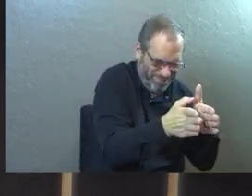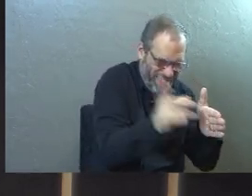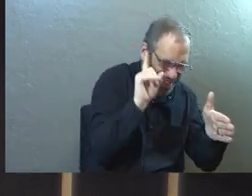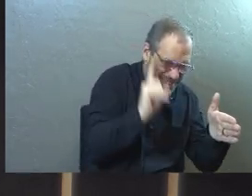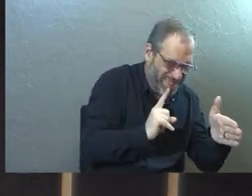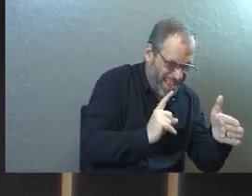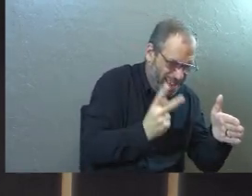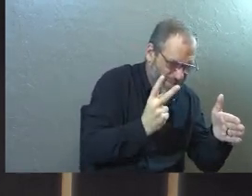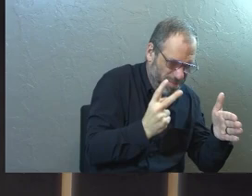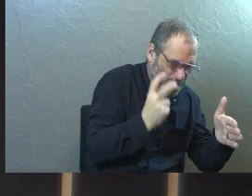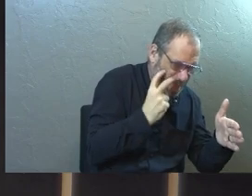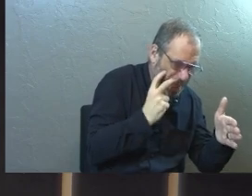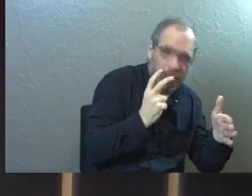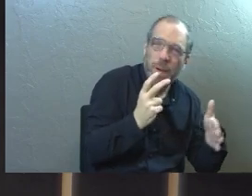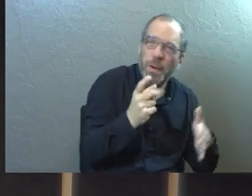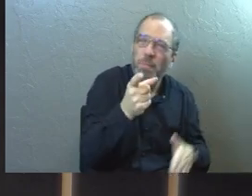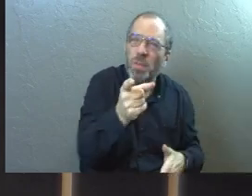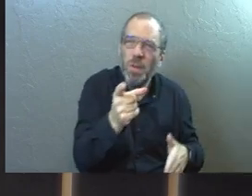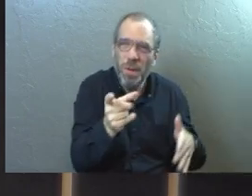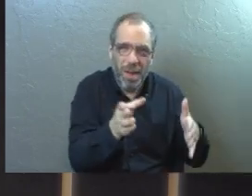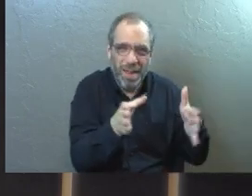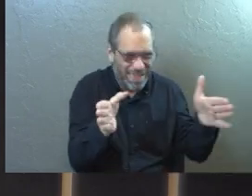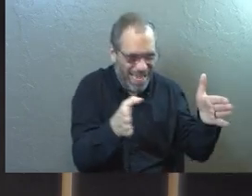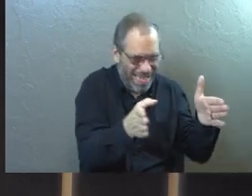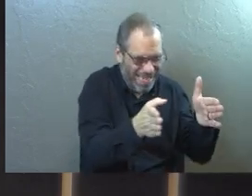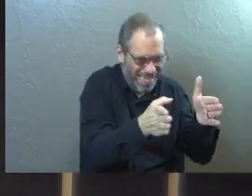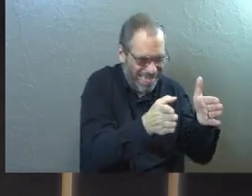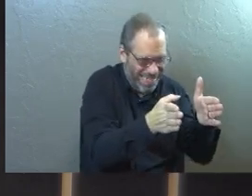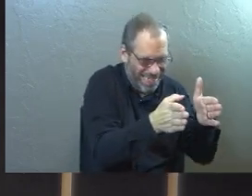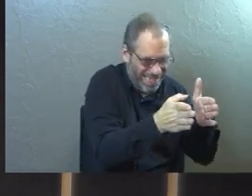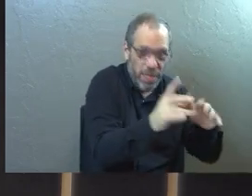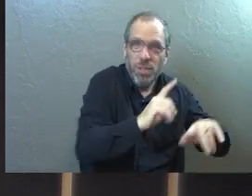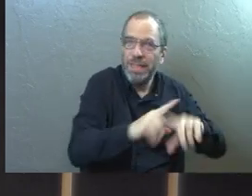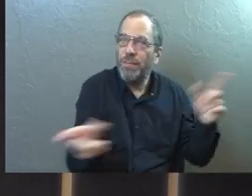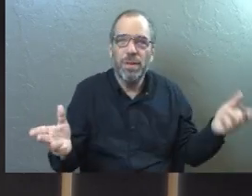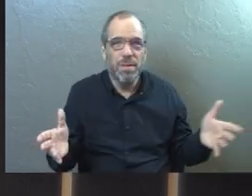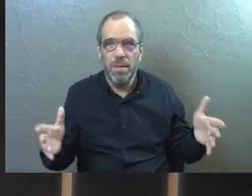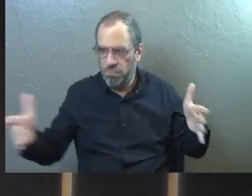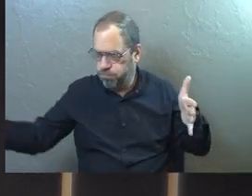Do you see that future you is just going to see everything just massively different?